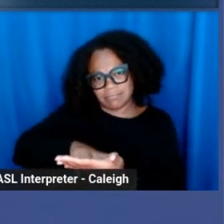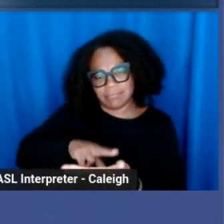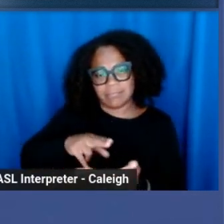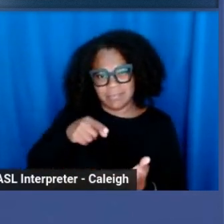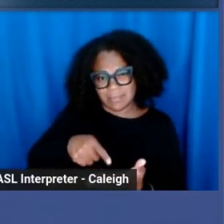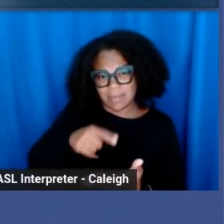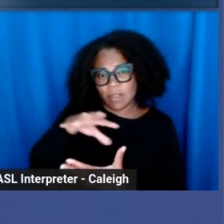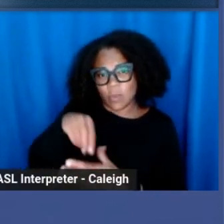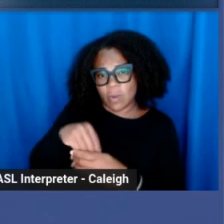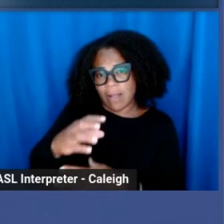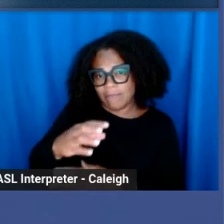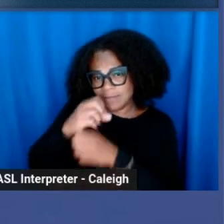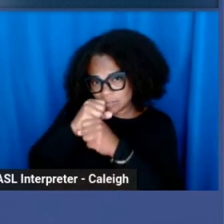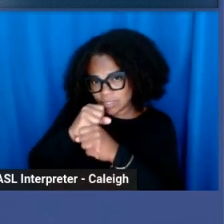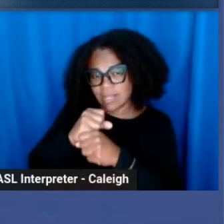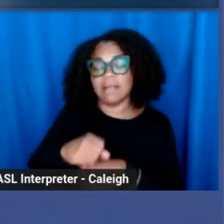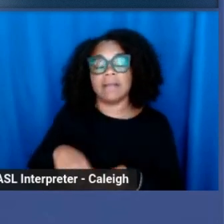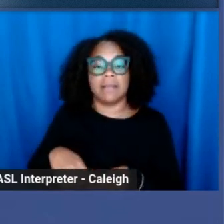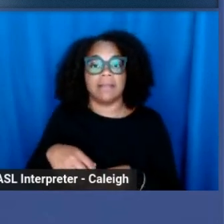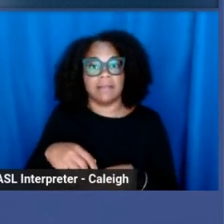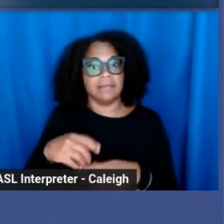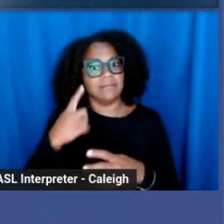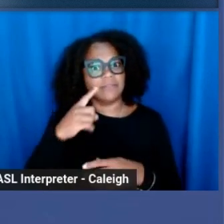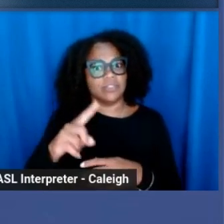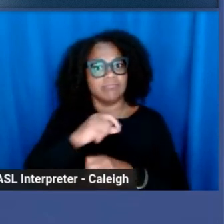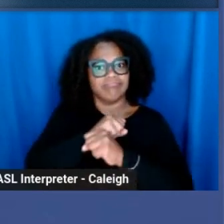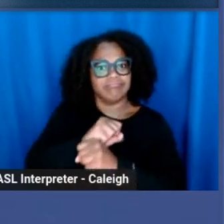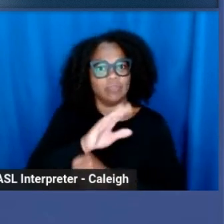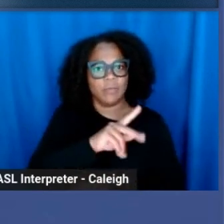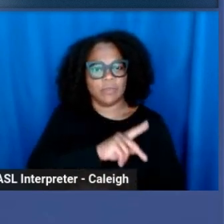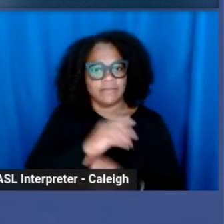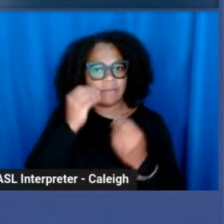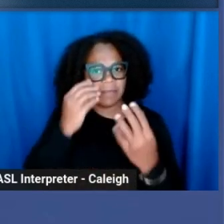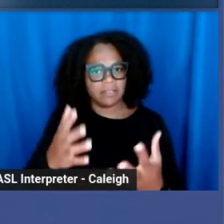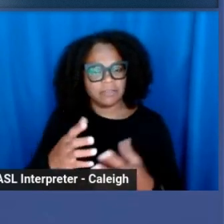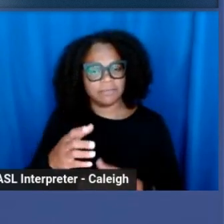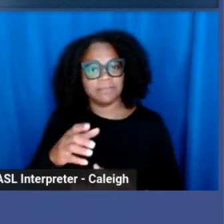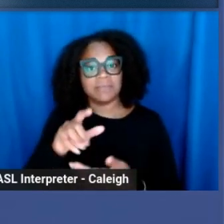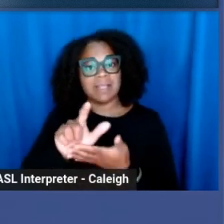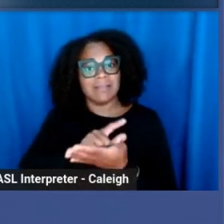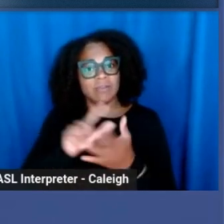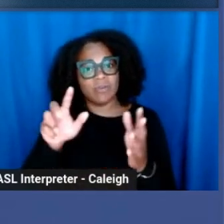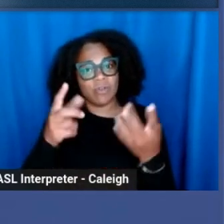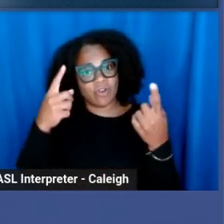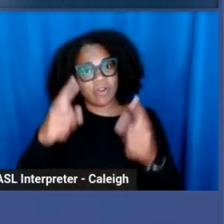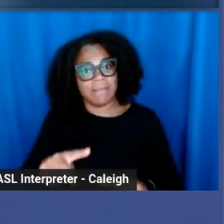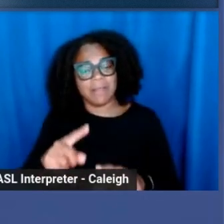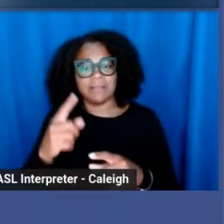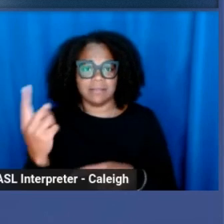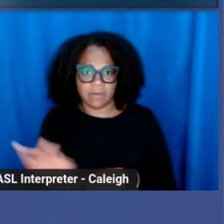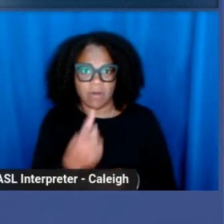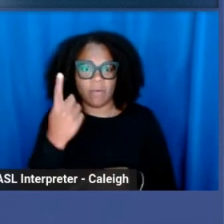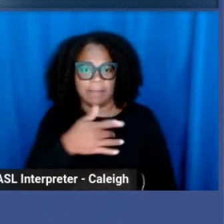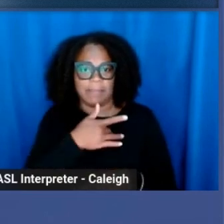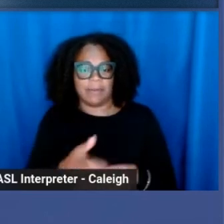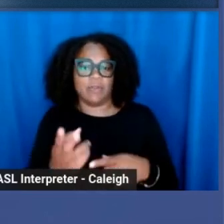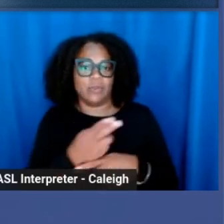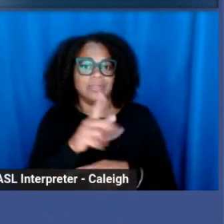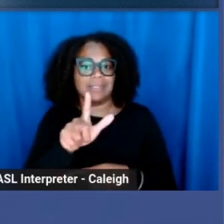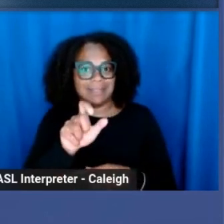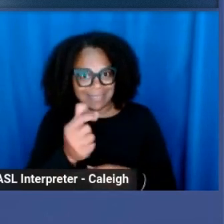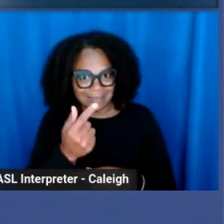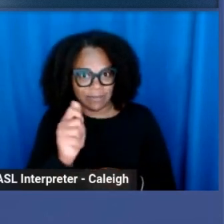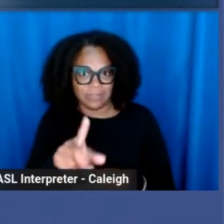clauses when it comes to your personal information. Legal agreements are always going to use your legal name. So you want to make sure that that